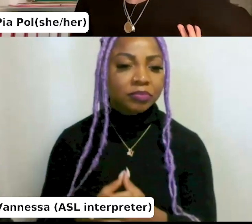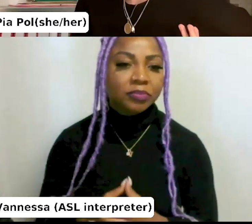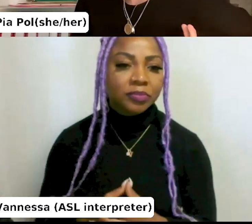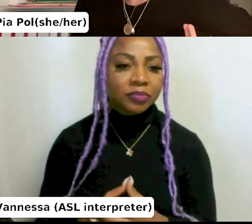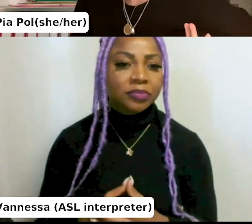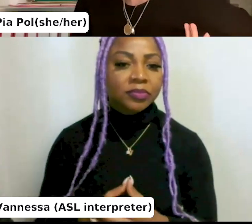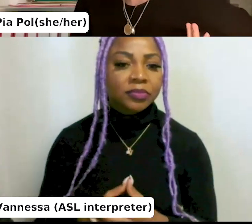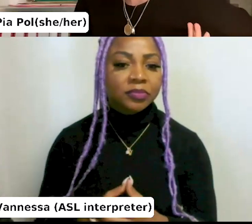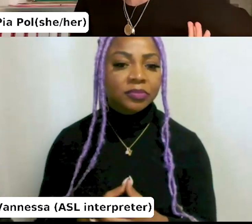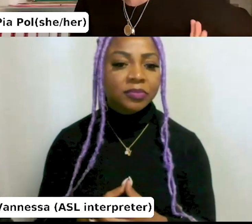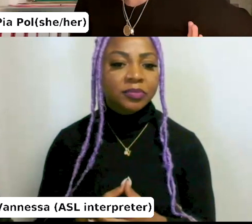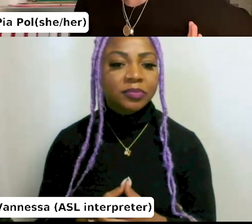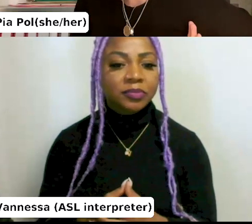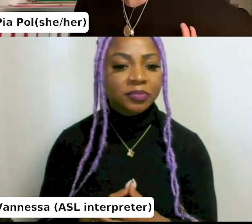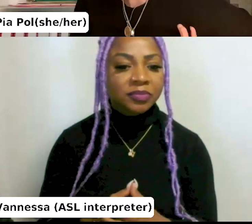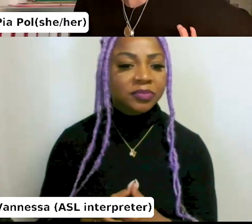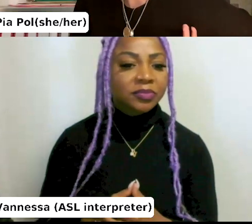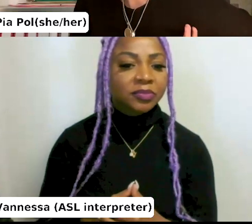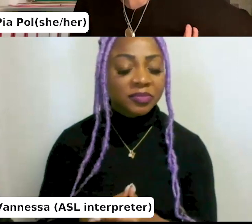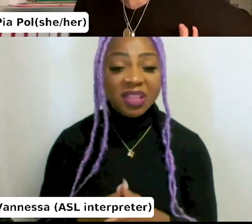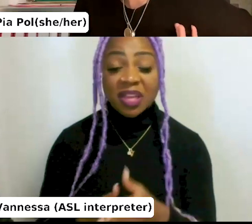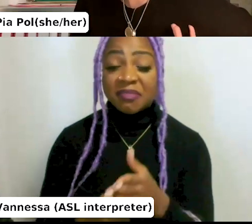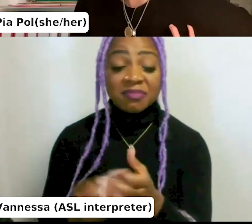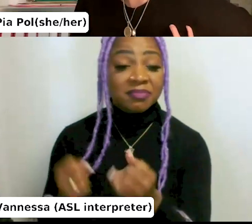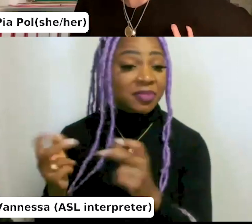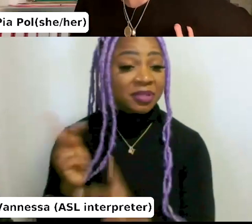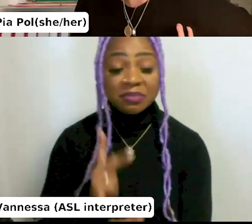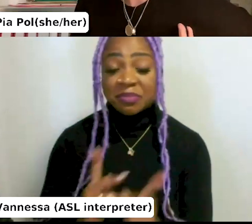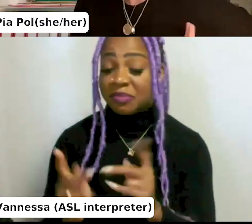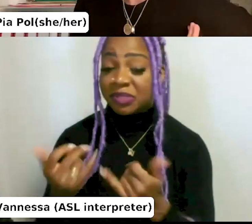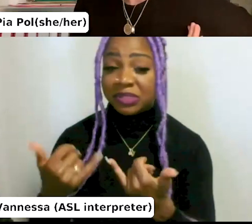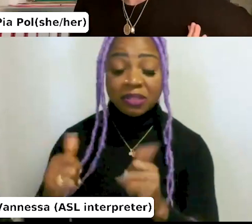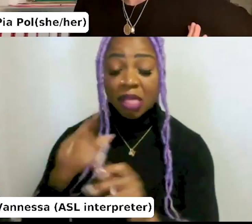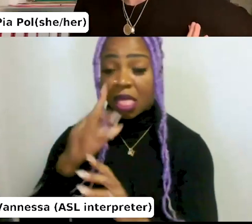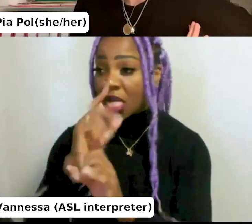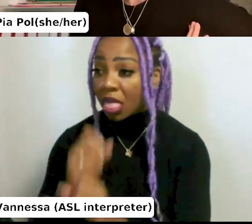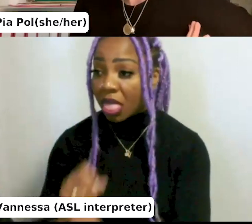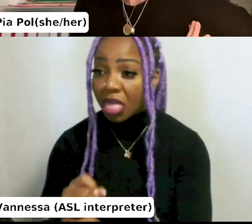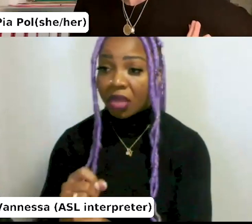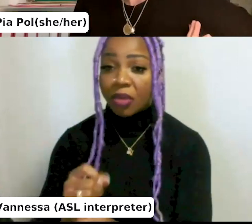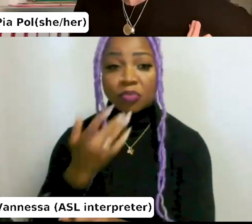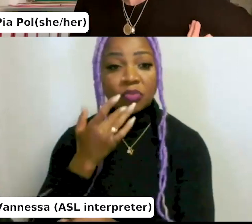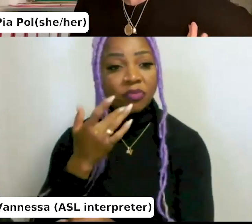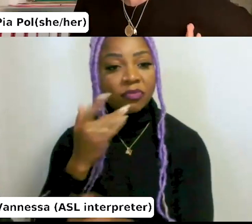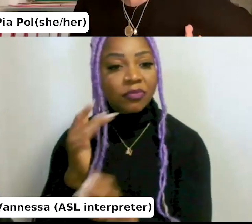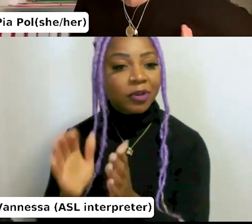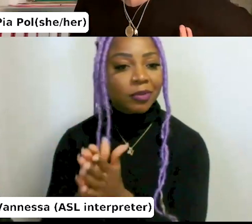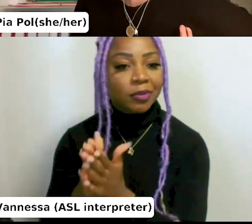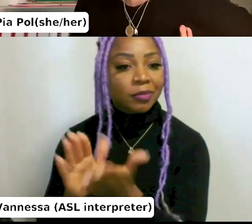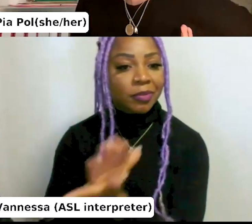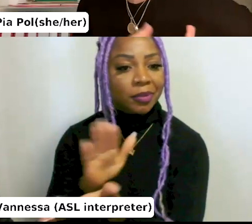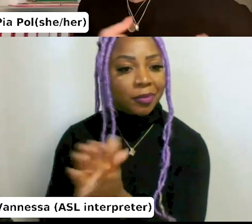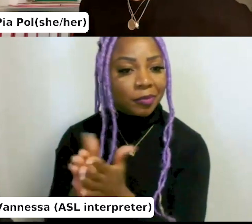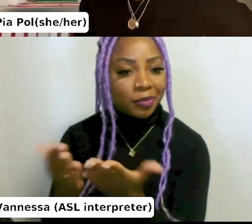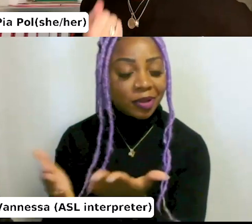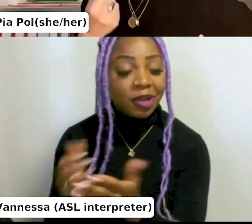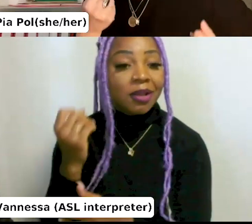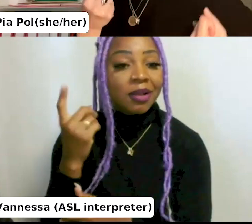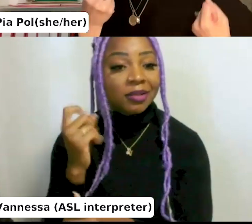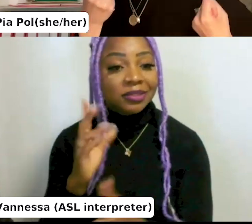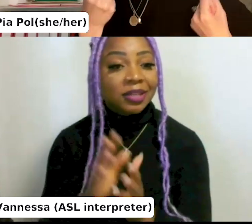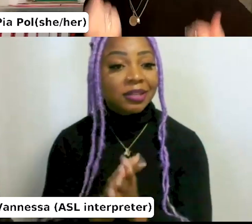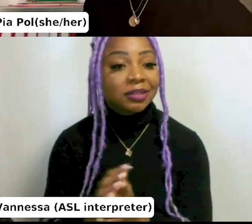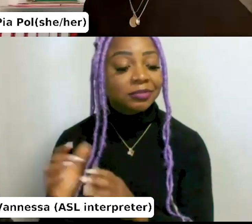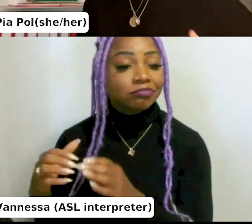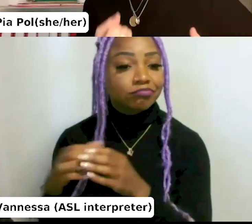indeed the appreciation for the paper book is not diminished at all. When we go to fairs, um, young students come up and they,